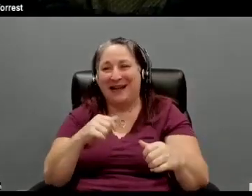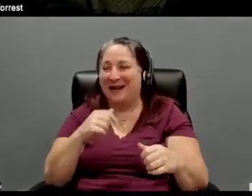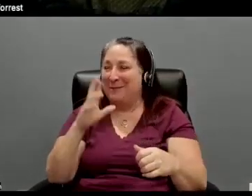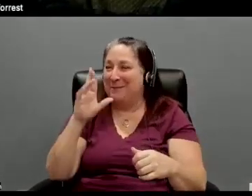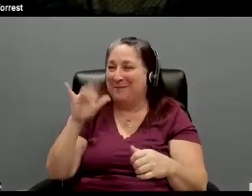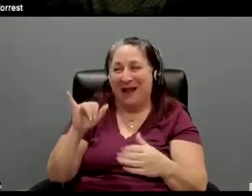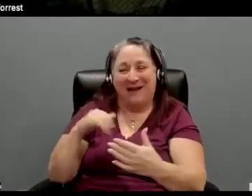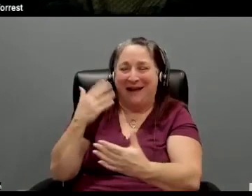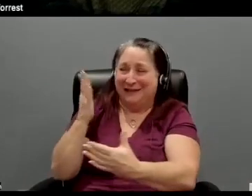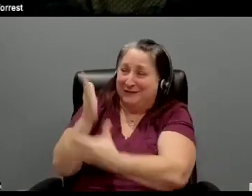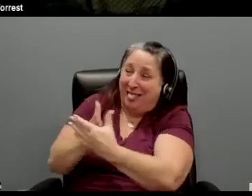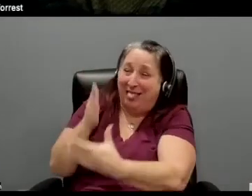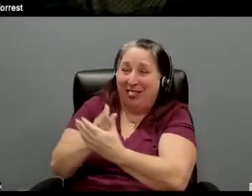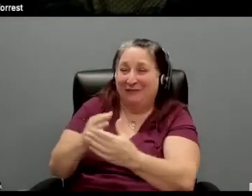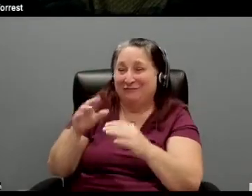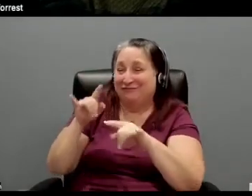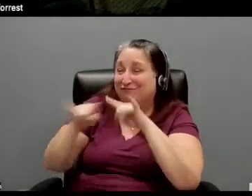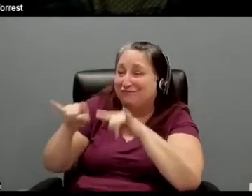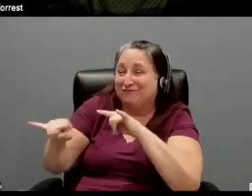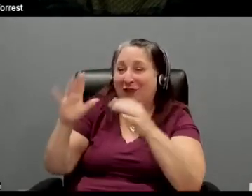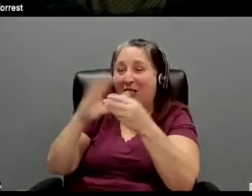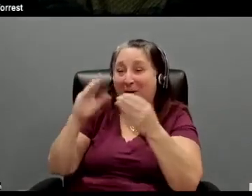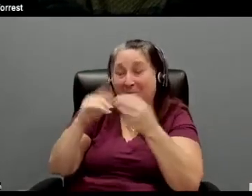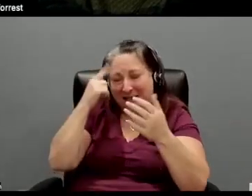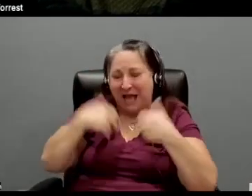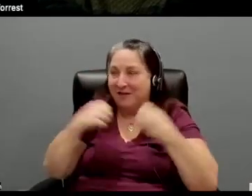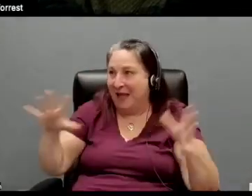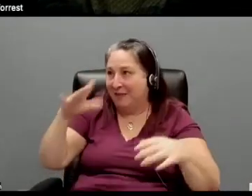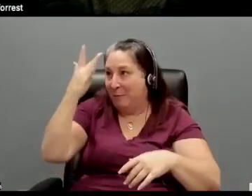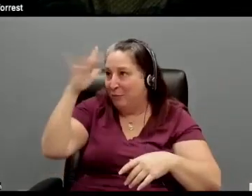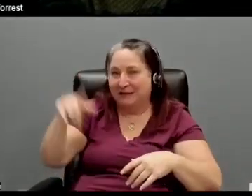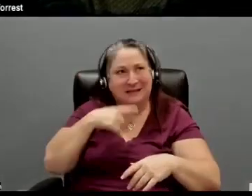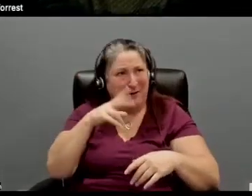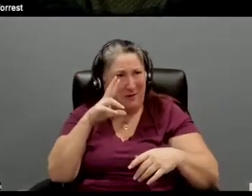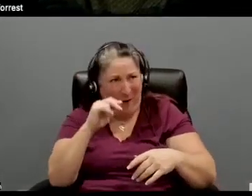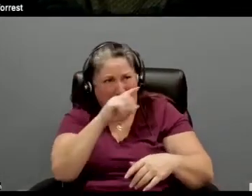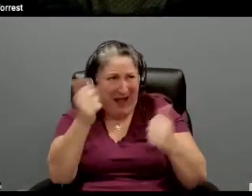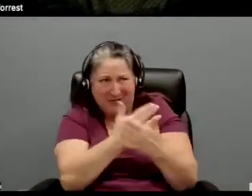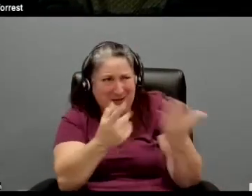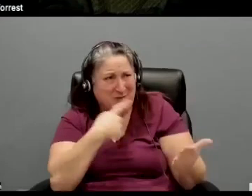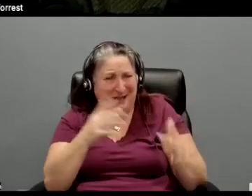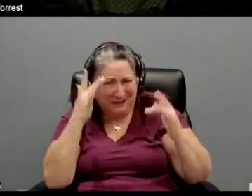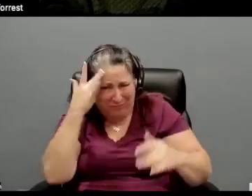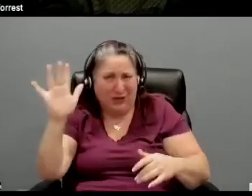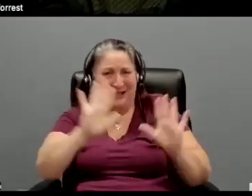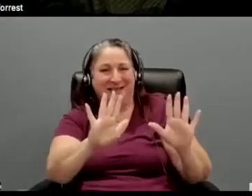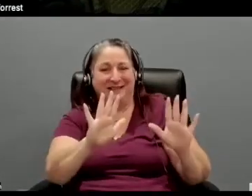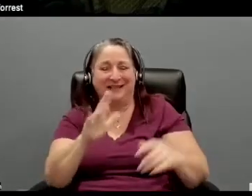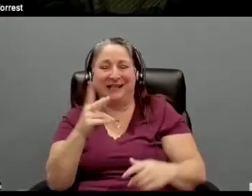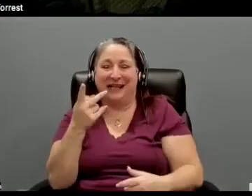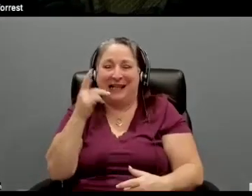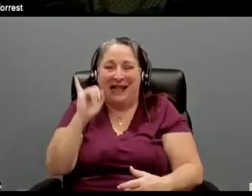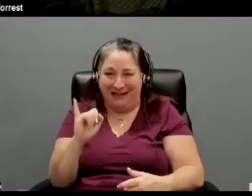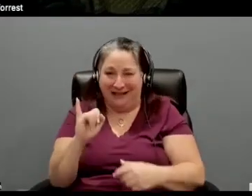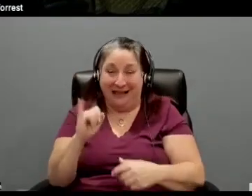sarcasms occasionally because I have nothing brilliant to say. Oh, but they are brilliant. Before you send it to your manager. Can I tell you something